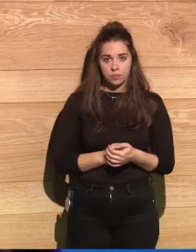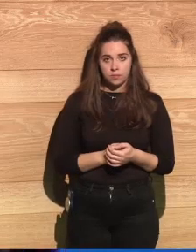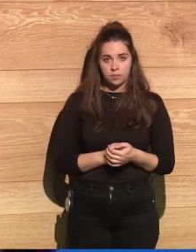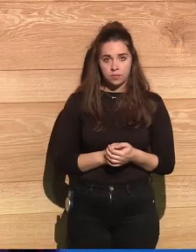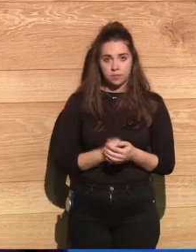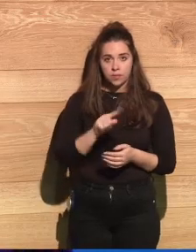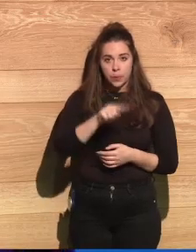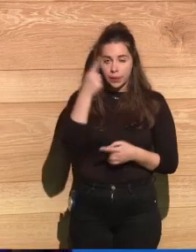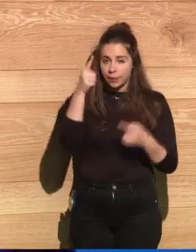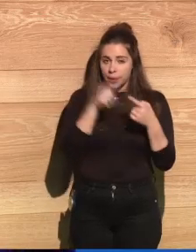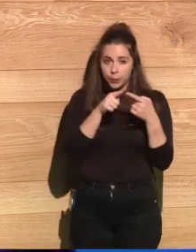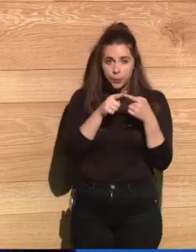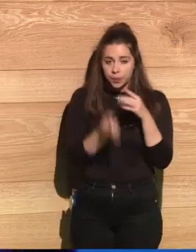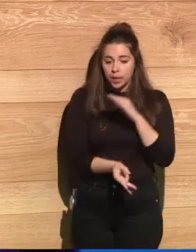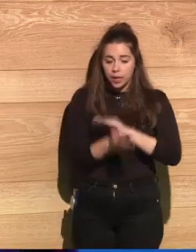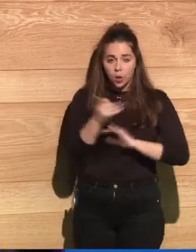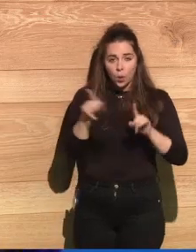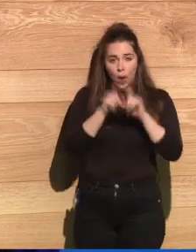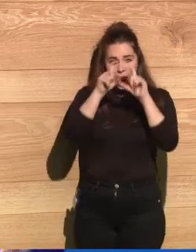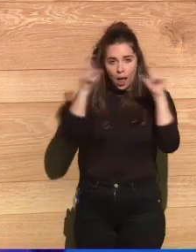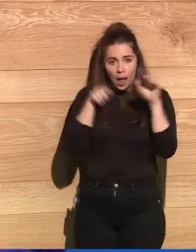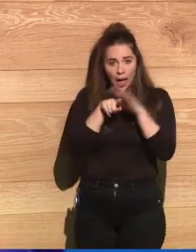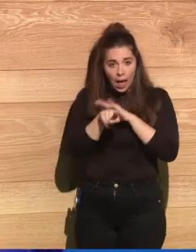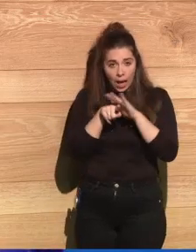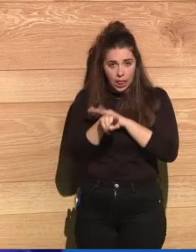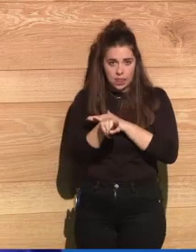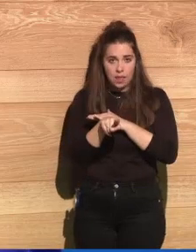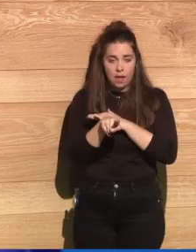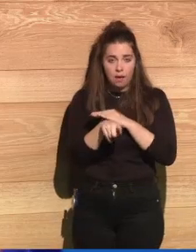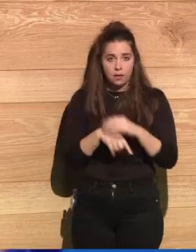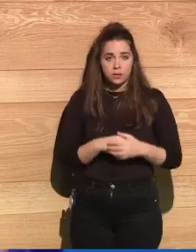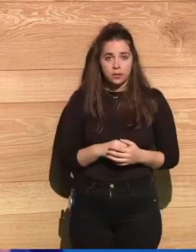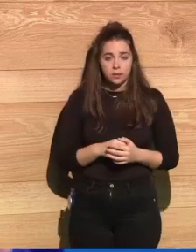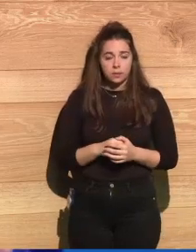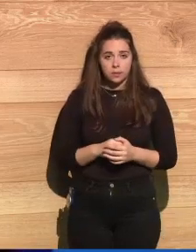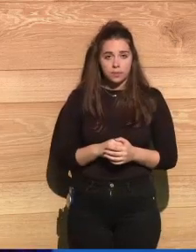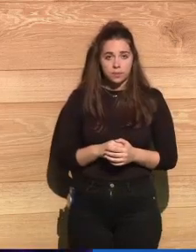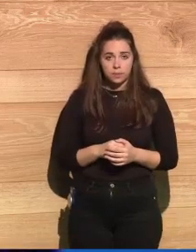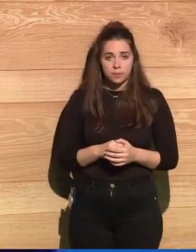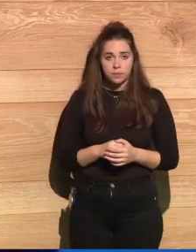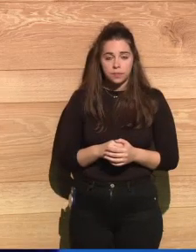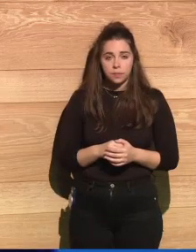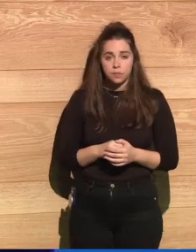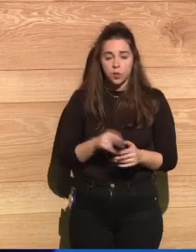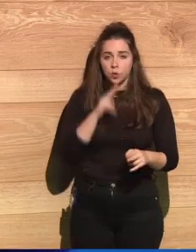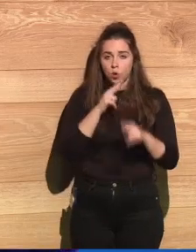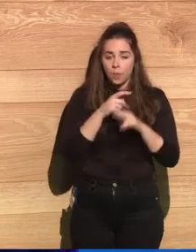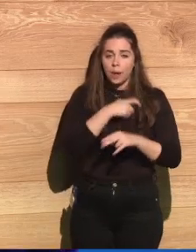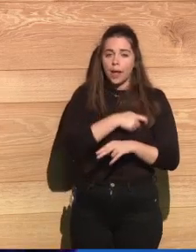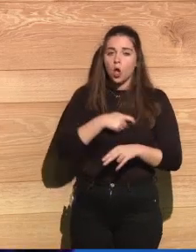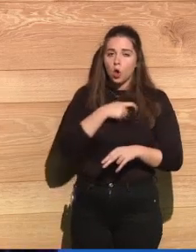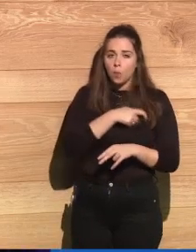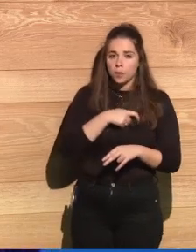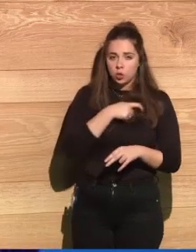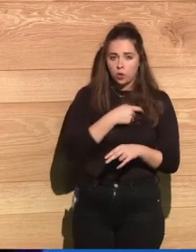It was called Atomic Bomb Casualty Commission. Sounds like medical research